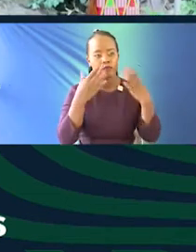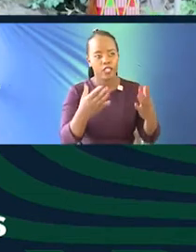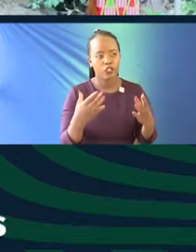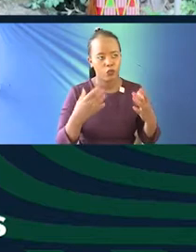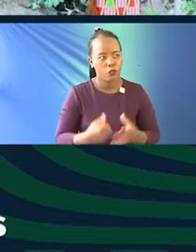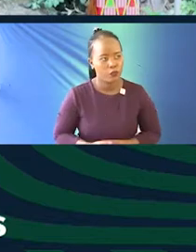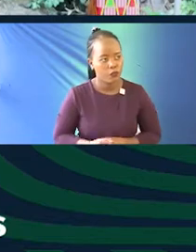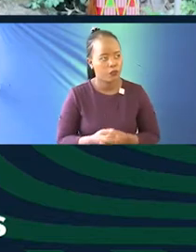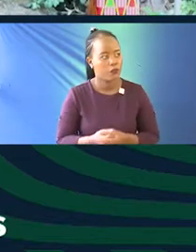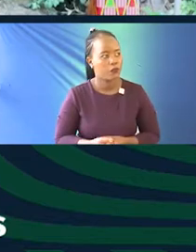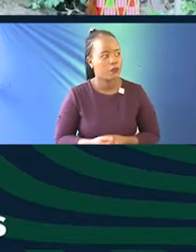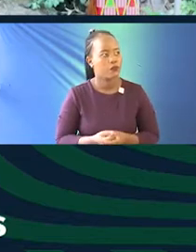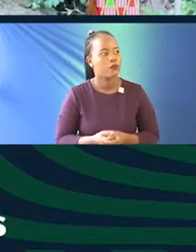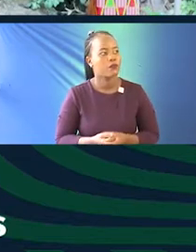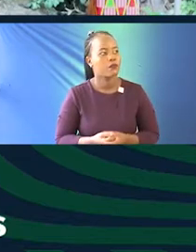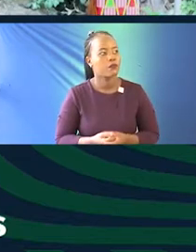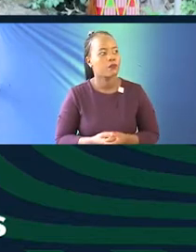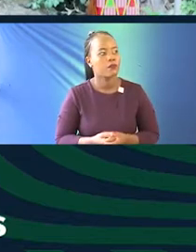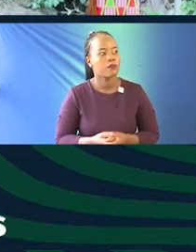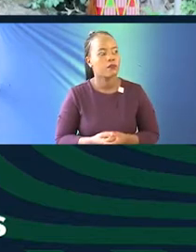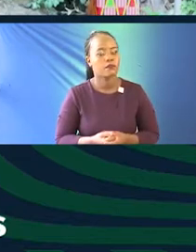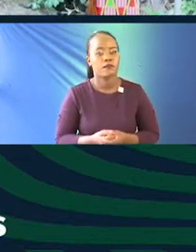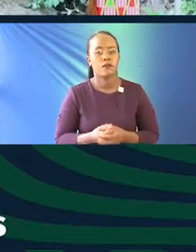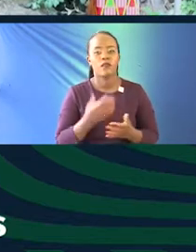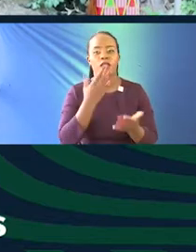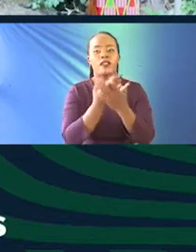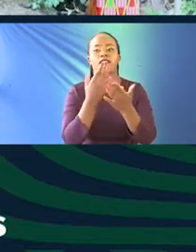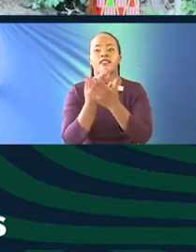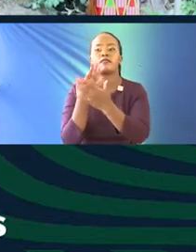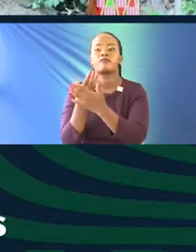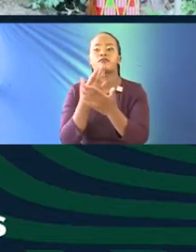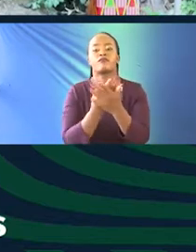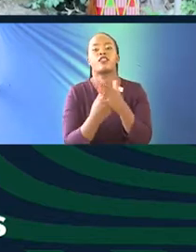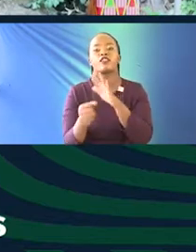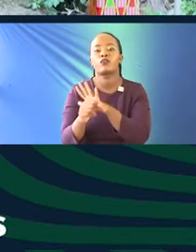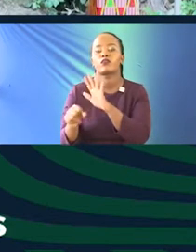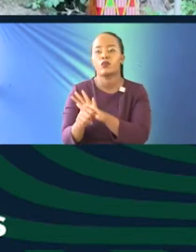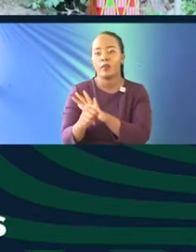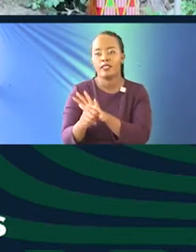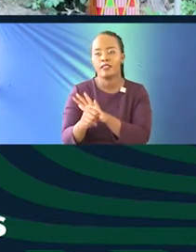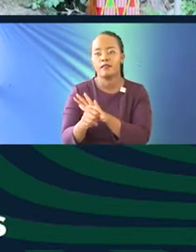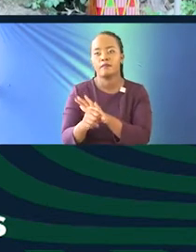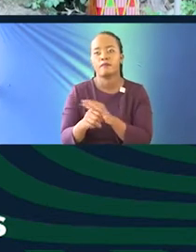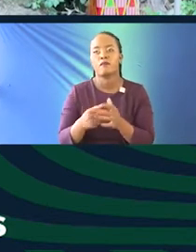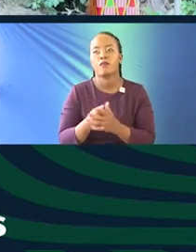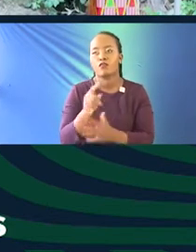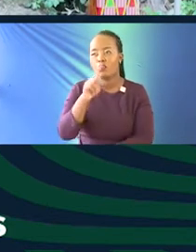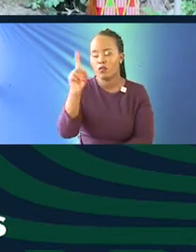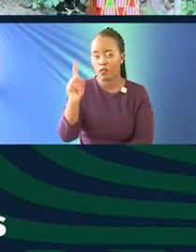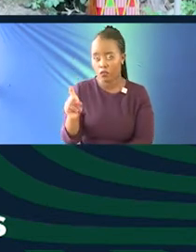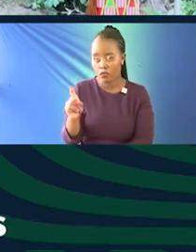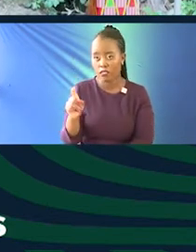Thank you. Okay, Angela. Angela. Okay, sure. Thank you. Thank you so much, Dr. Mshai, Wangola for your